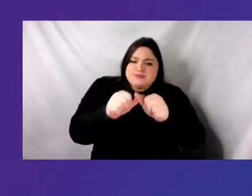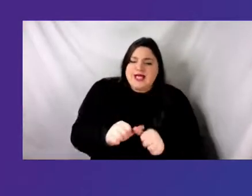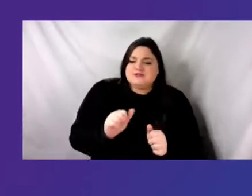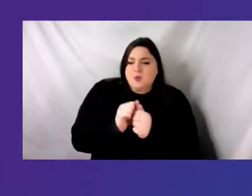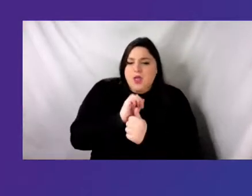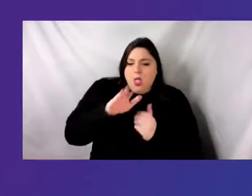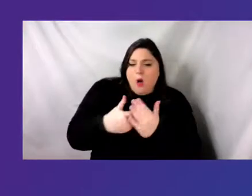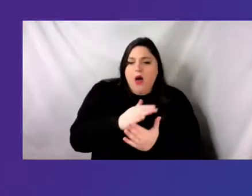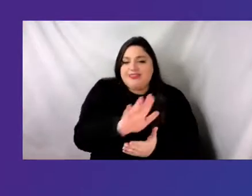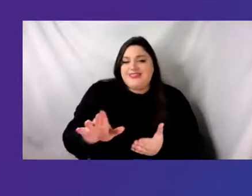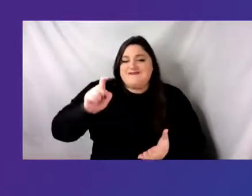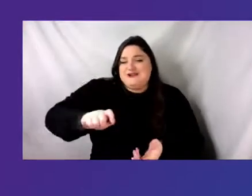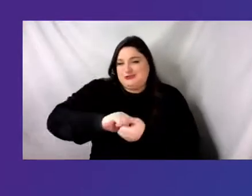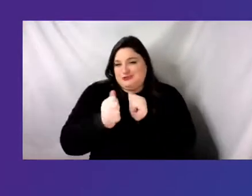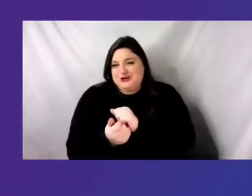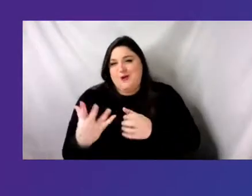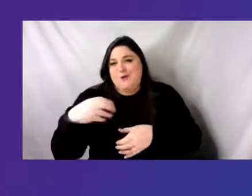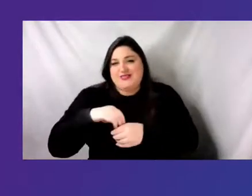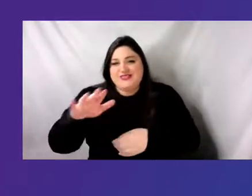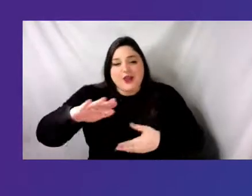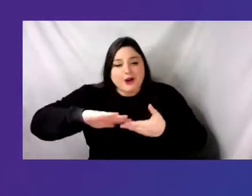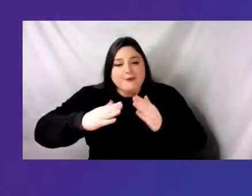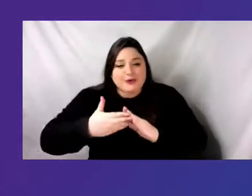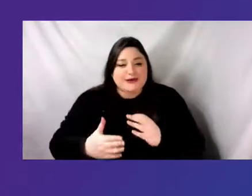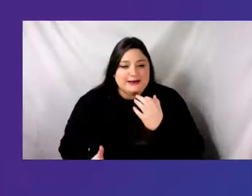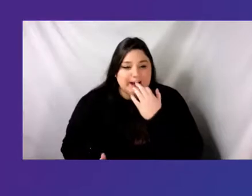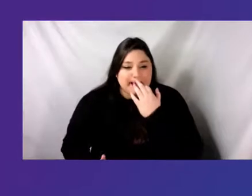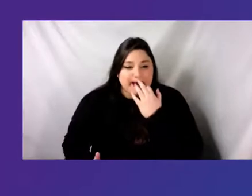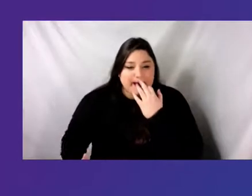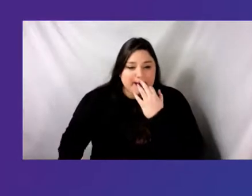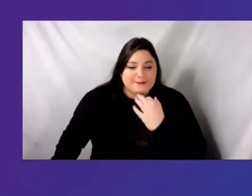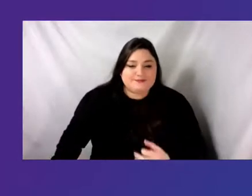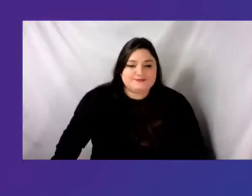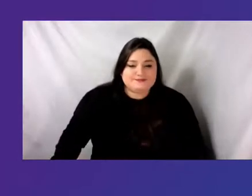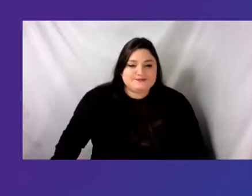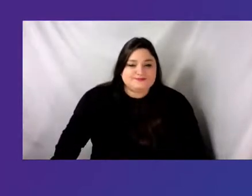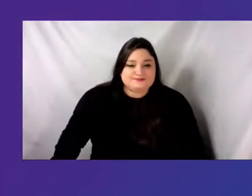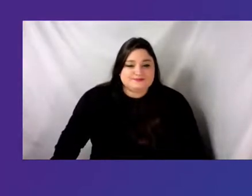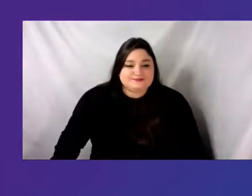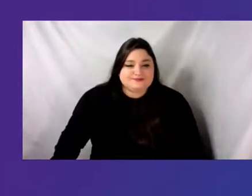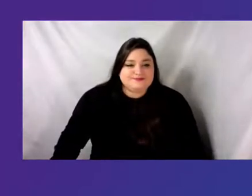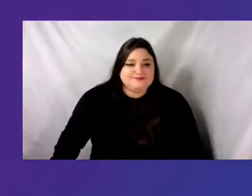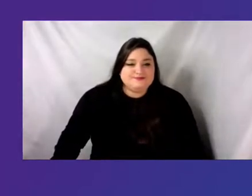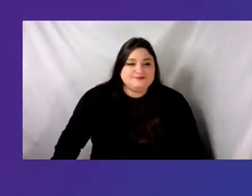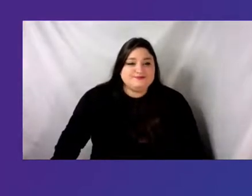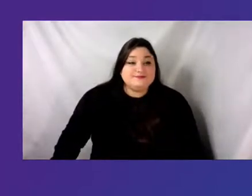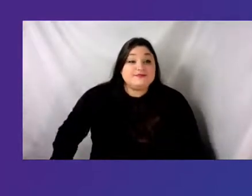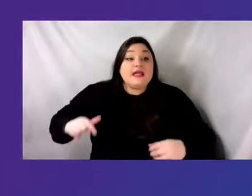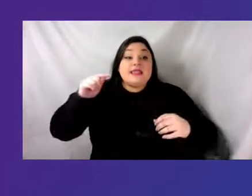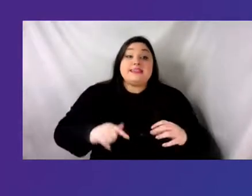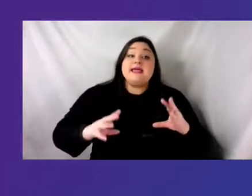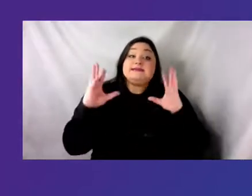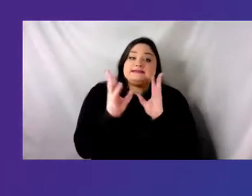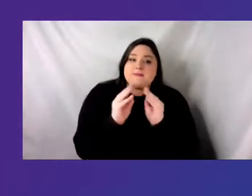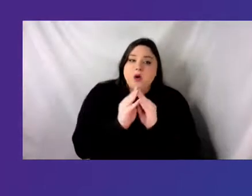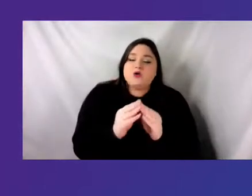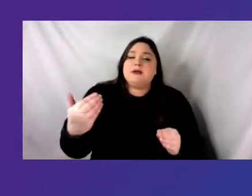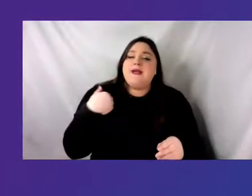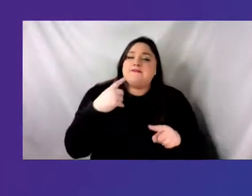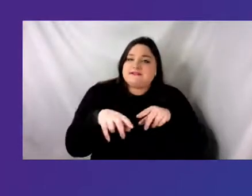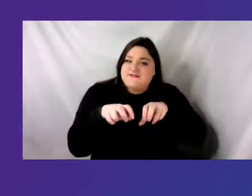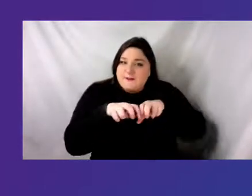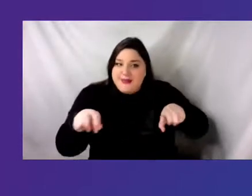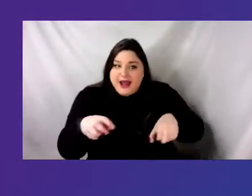in addition to a full slate of lectures and panels the 2022 symposium includes equity workshops